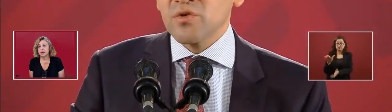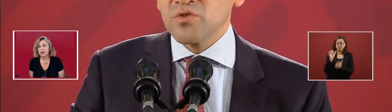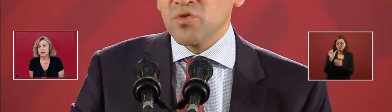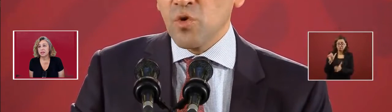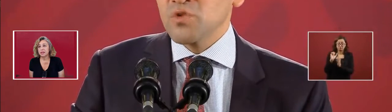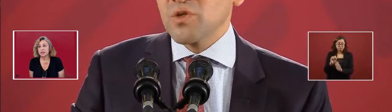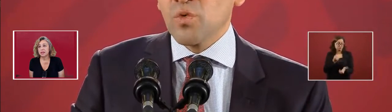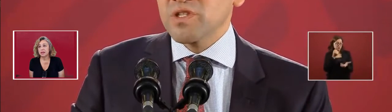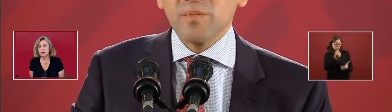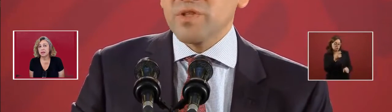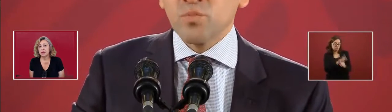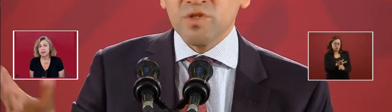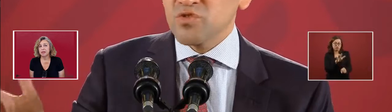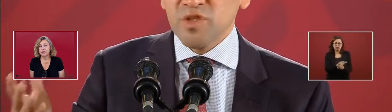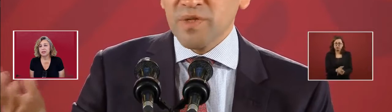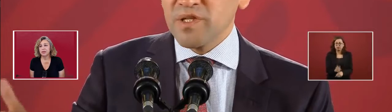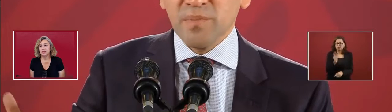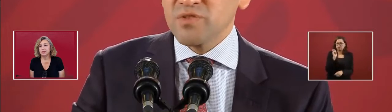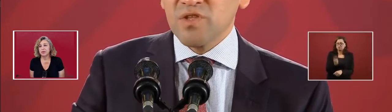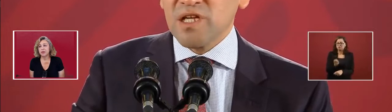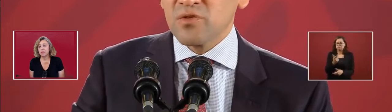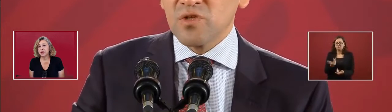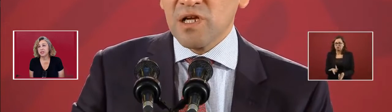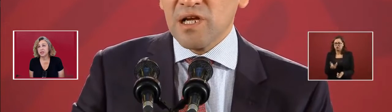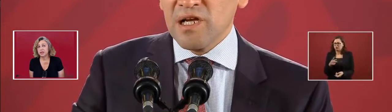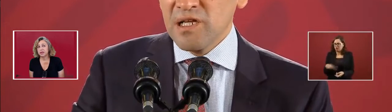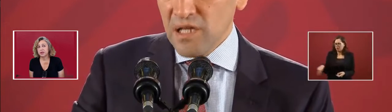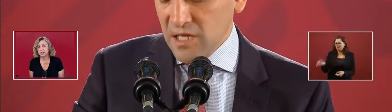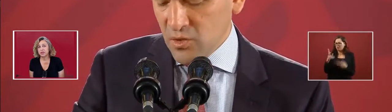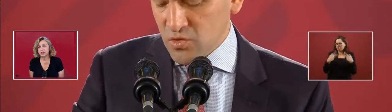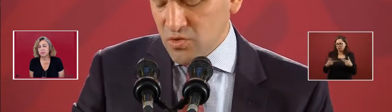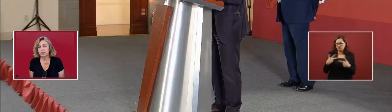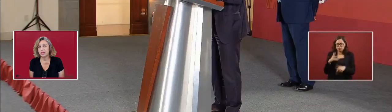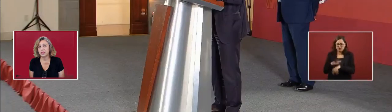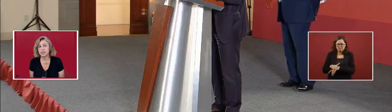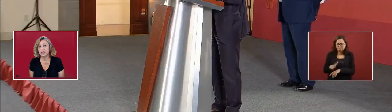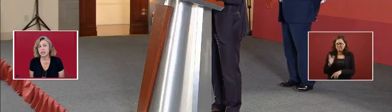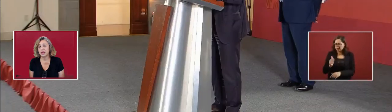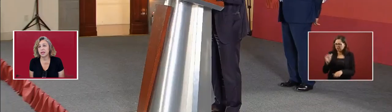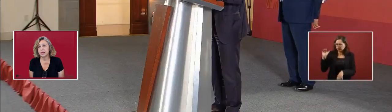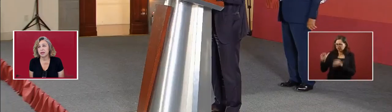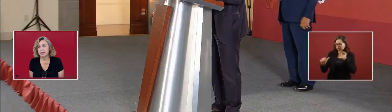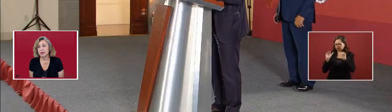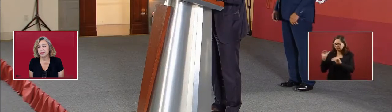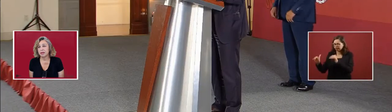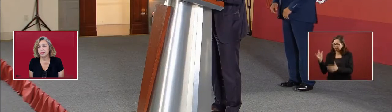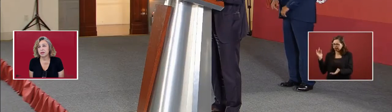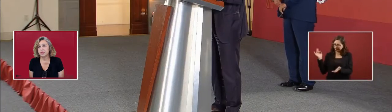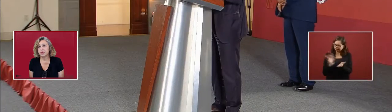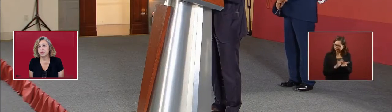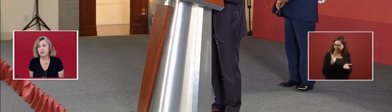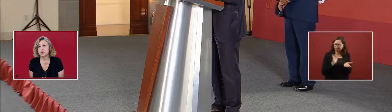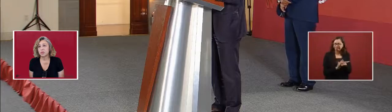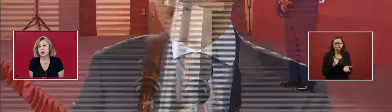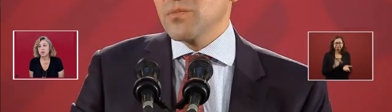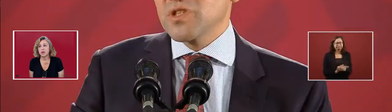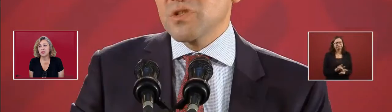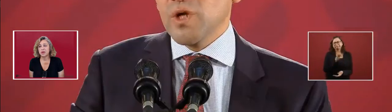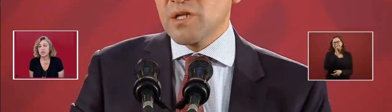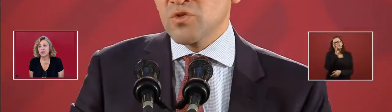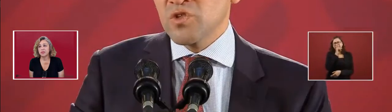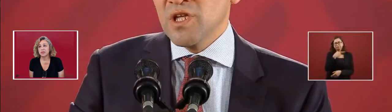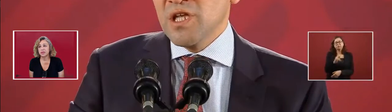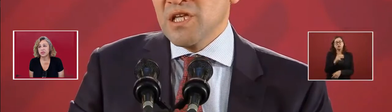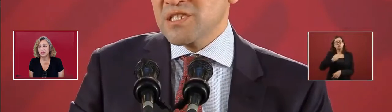nothing to do with the budget, not to impress the contributors. What